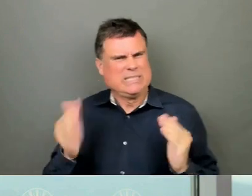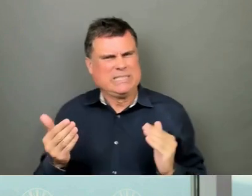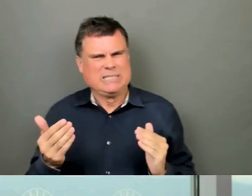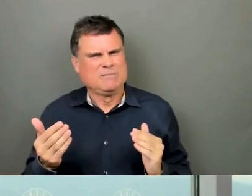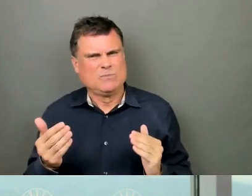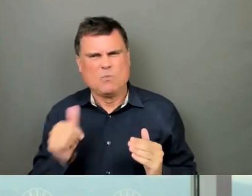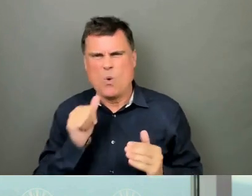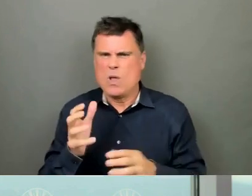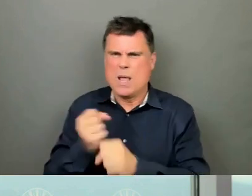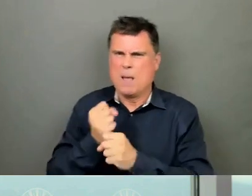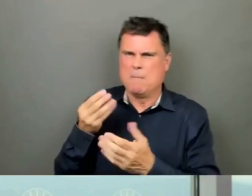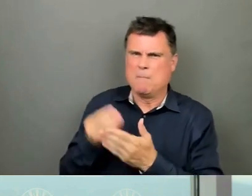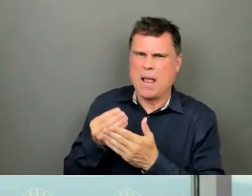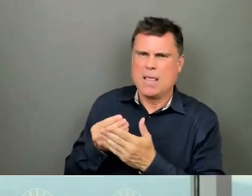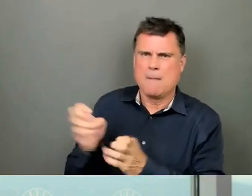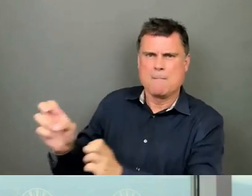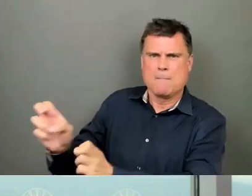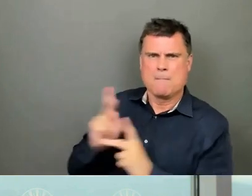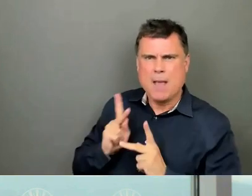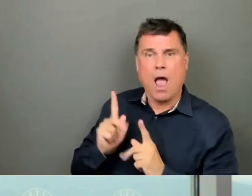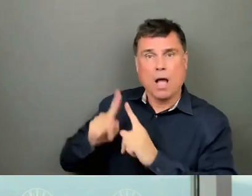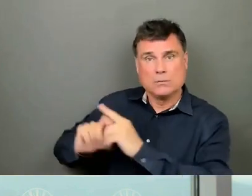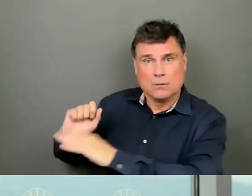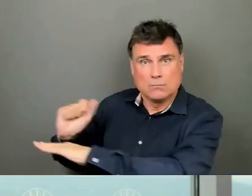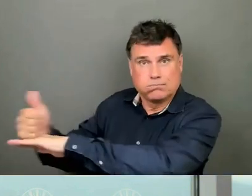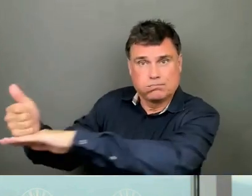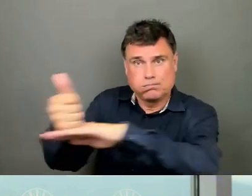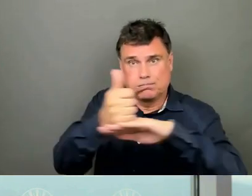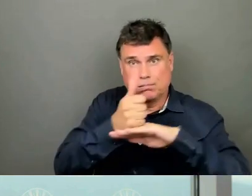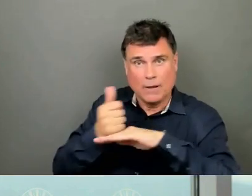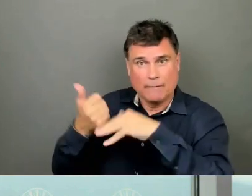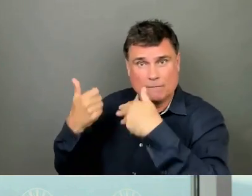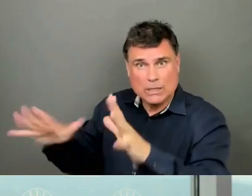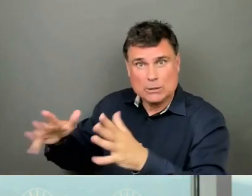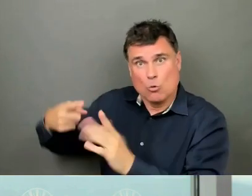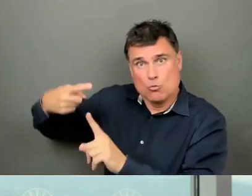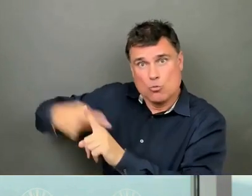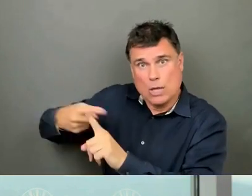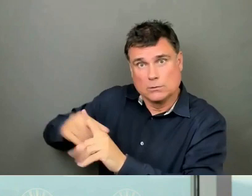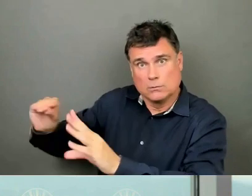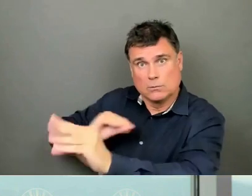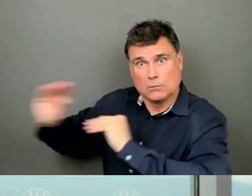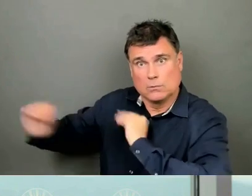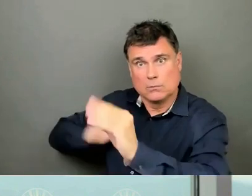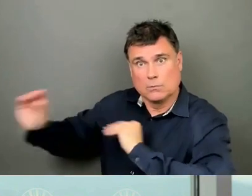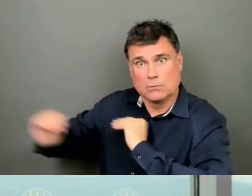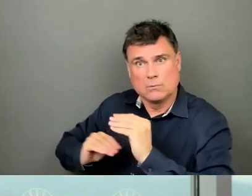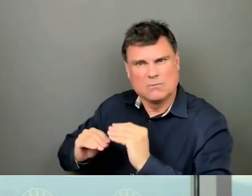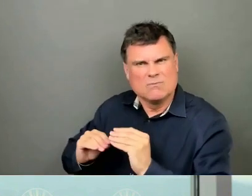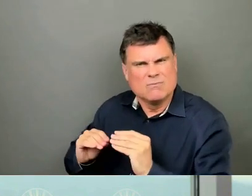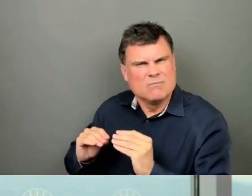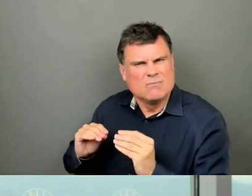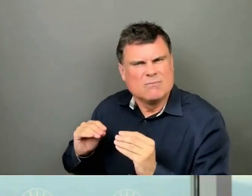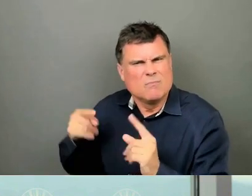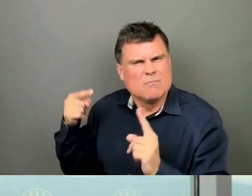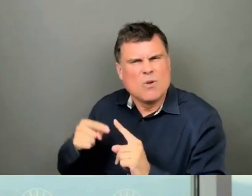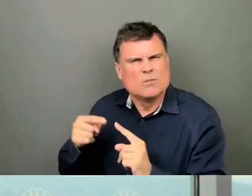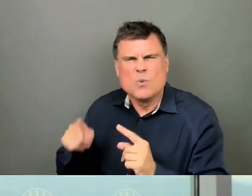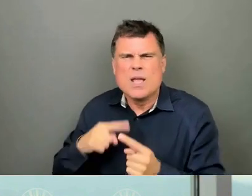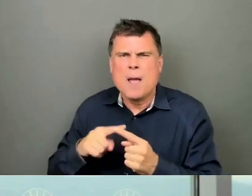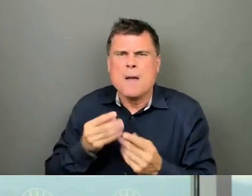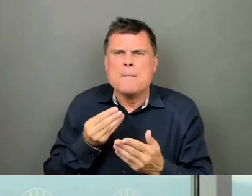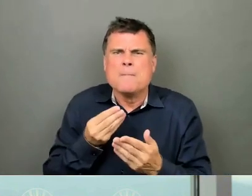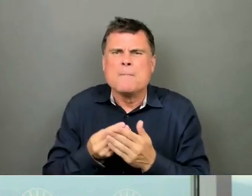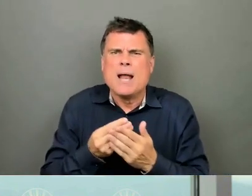occupancy on market rentals. Is there any agreement on when that's going to happen and when the province is going to start getting its $200 million?